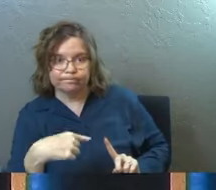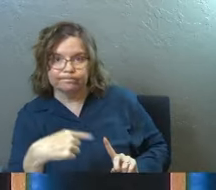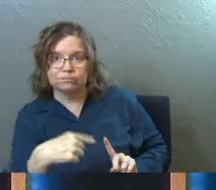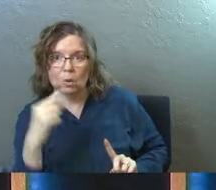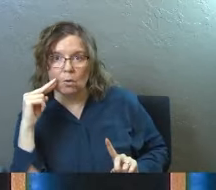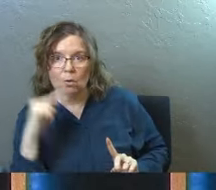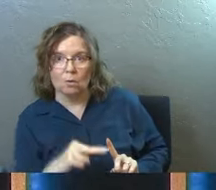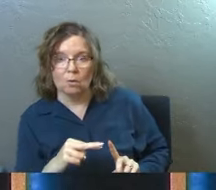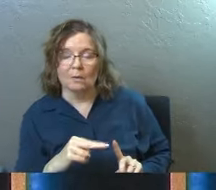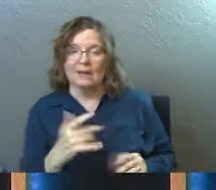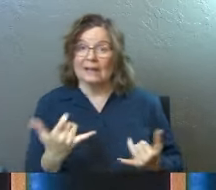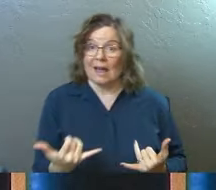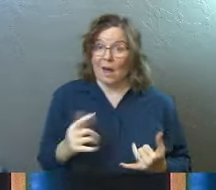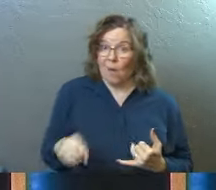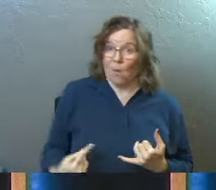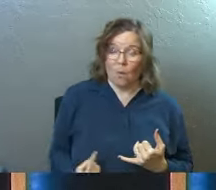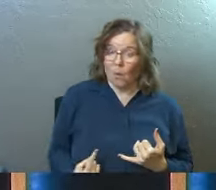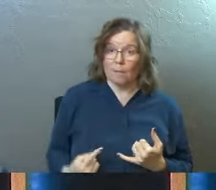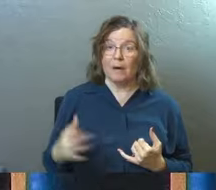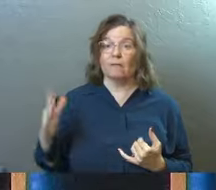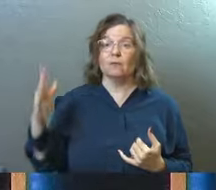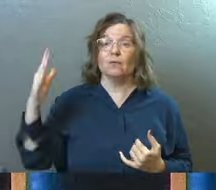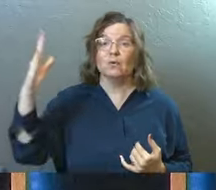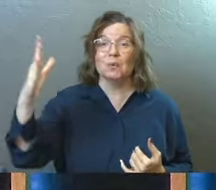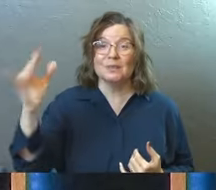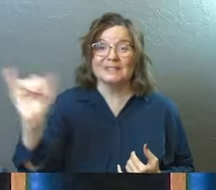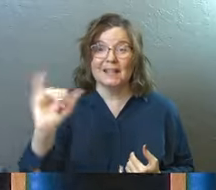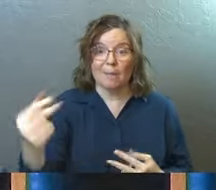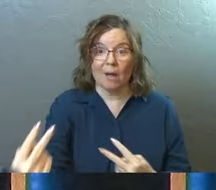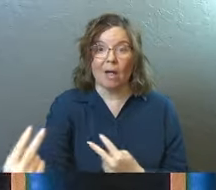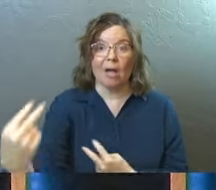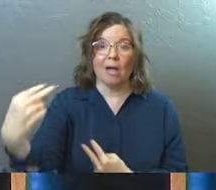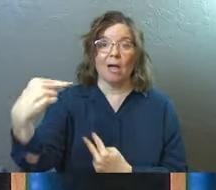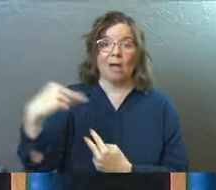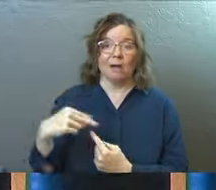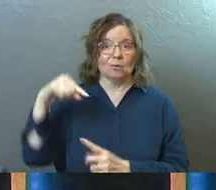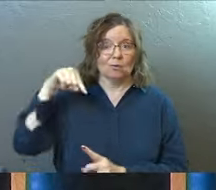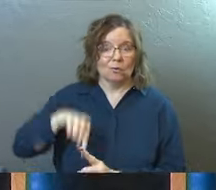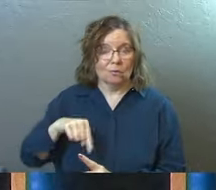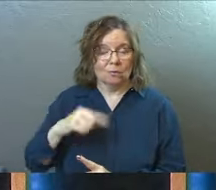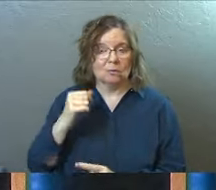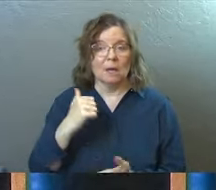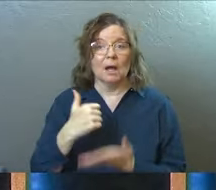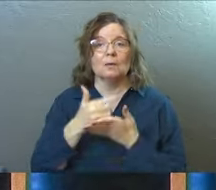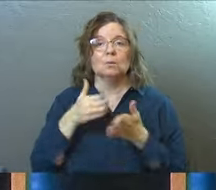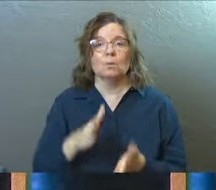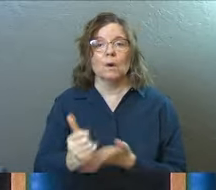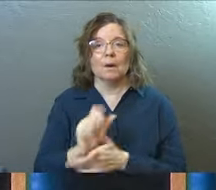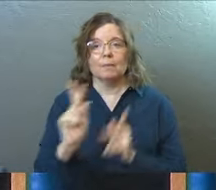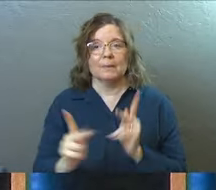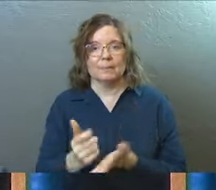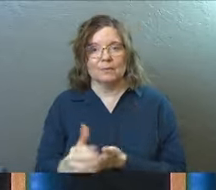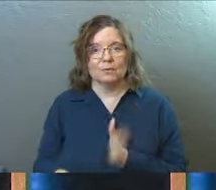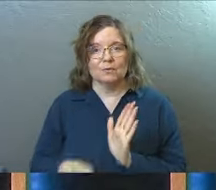now. God's going to point to it in future generations as a way to help others find Jesus Christ. This is